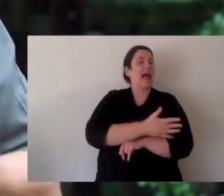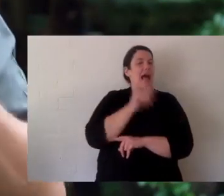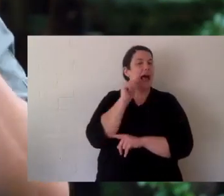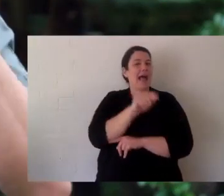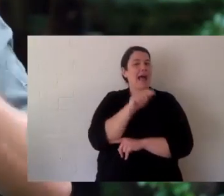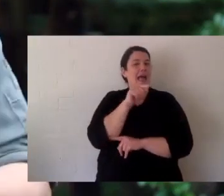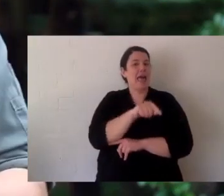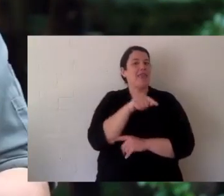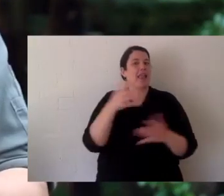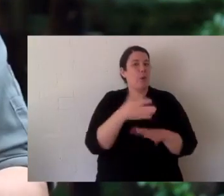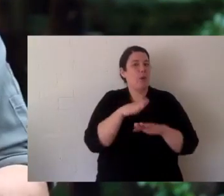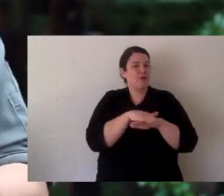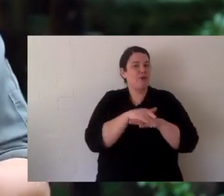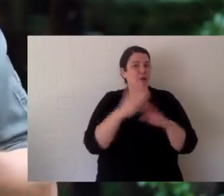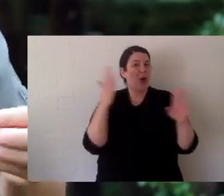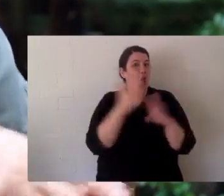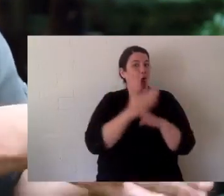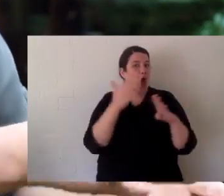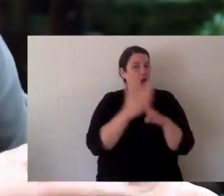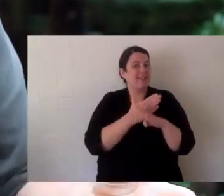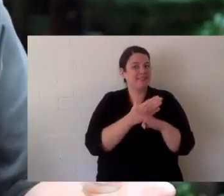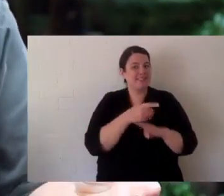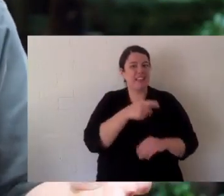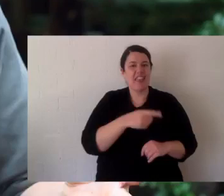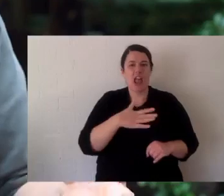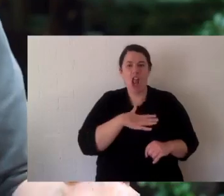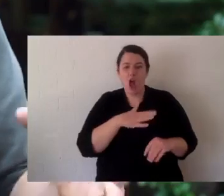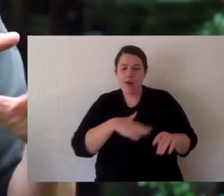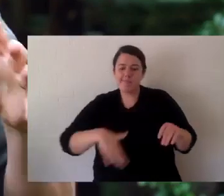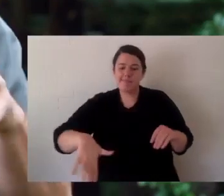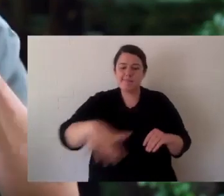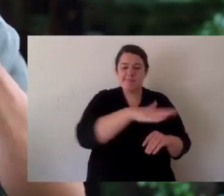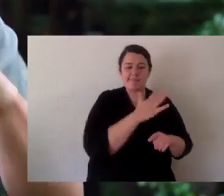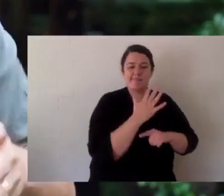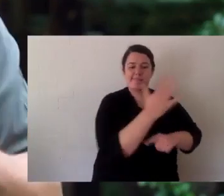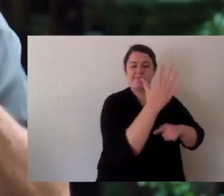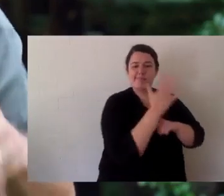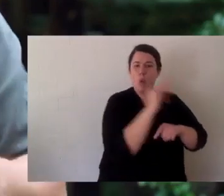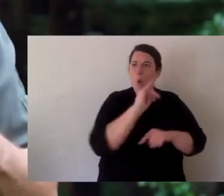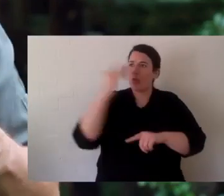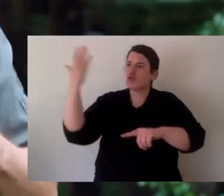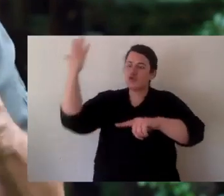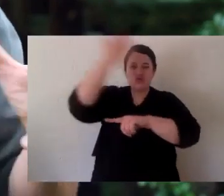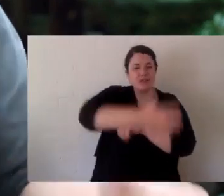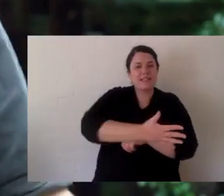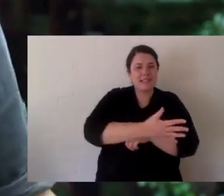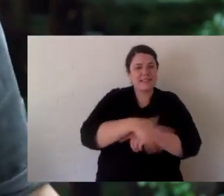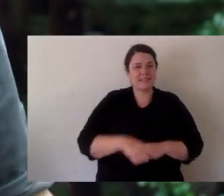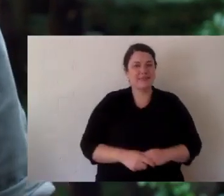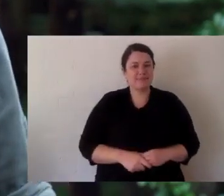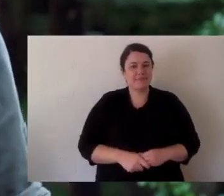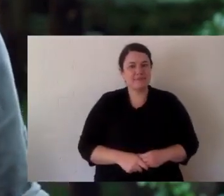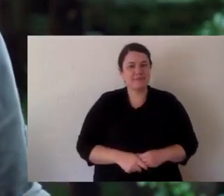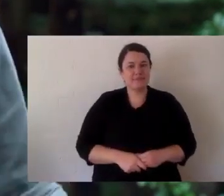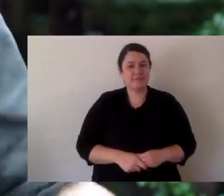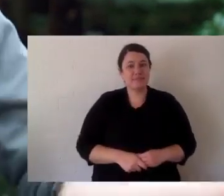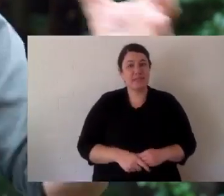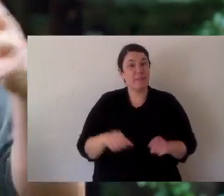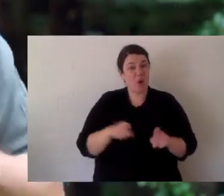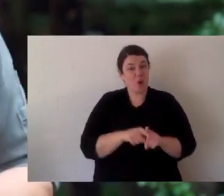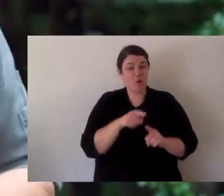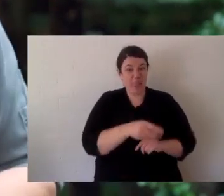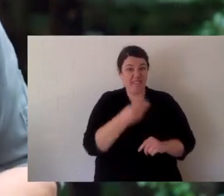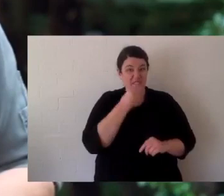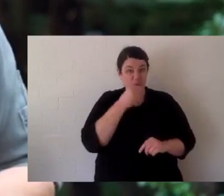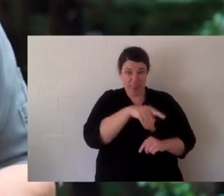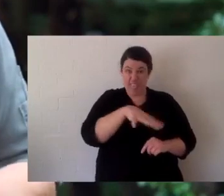always know that's where the turtles will be. So they like to hang around those trees and the stumps and the logs underwater but that's also where